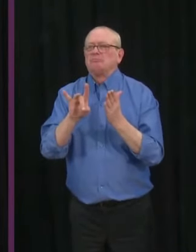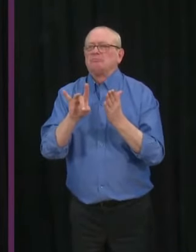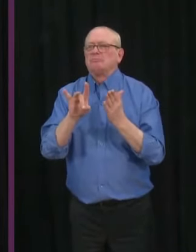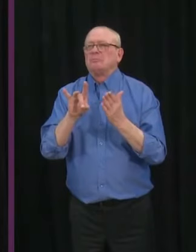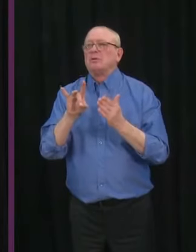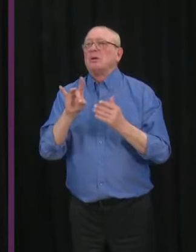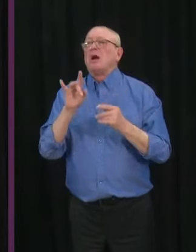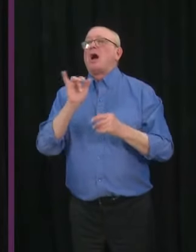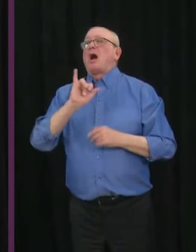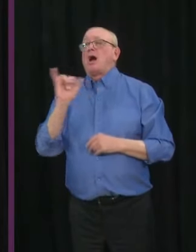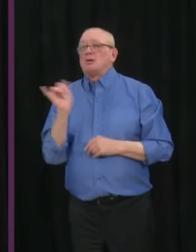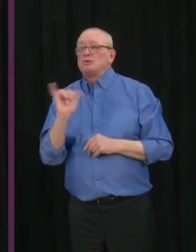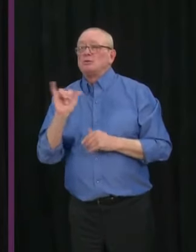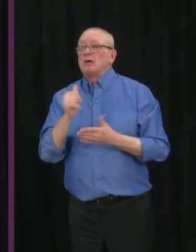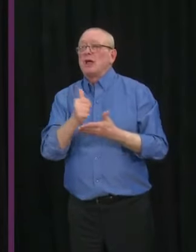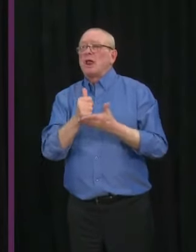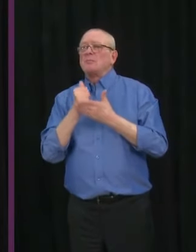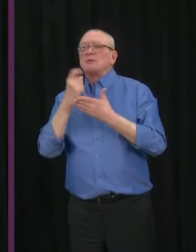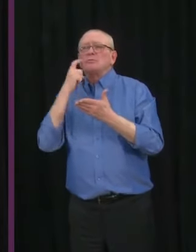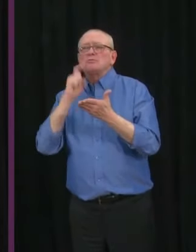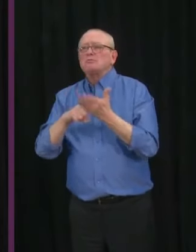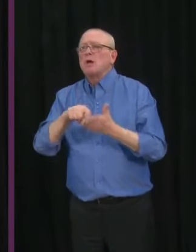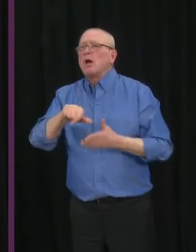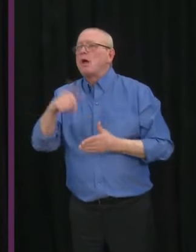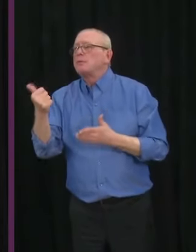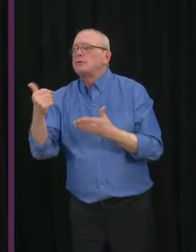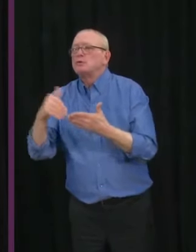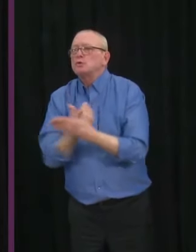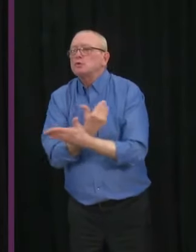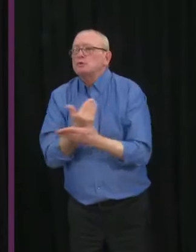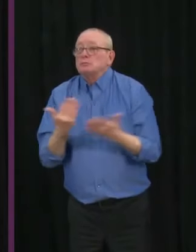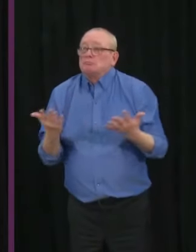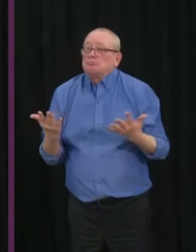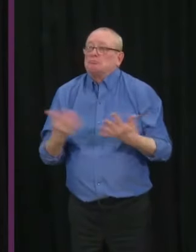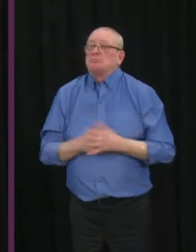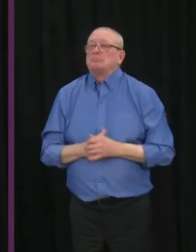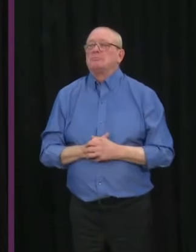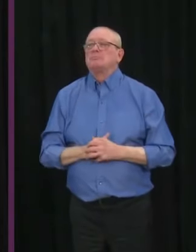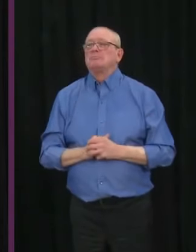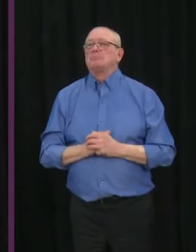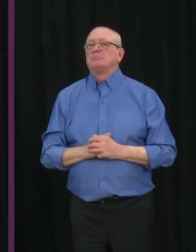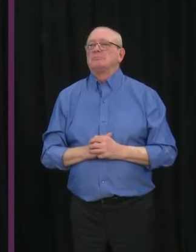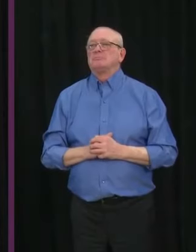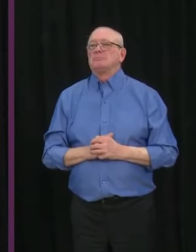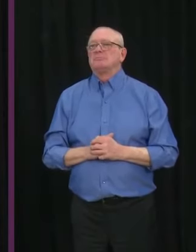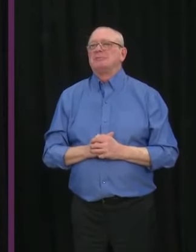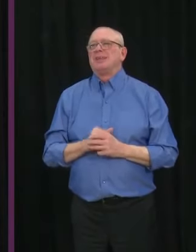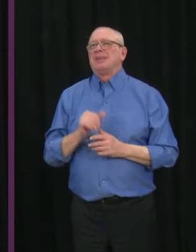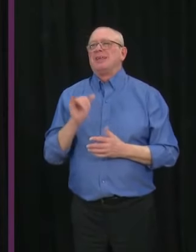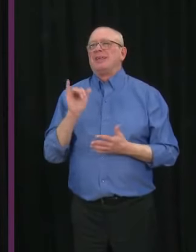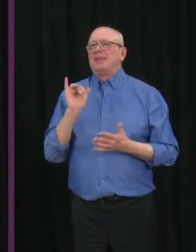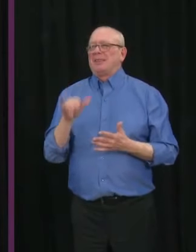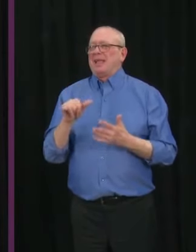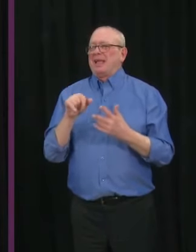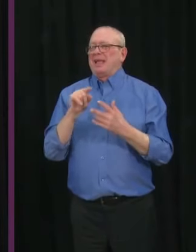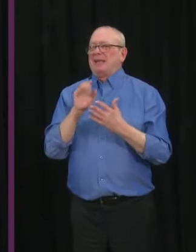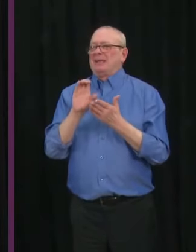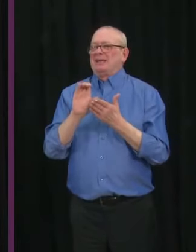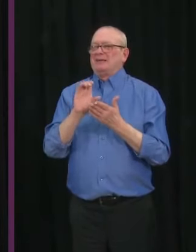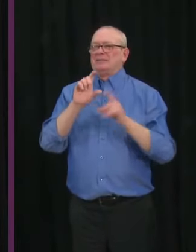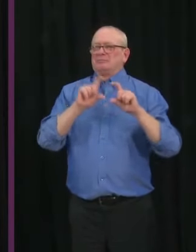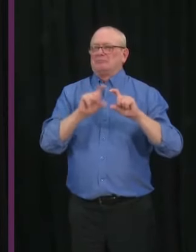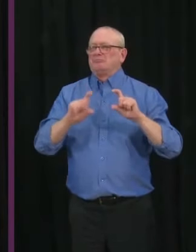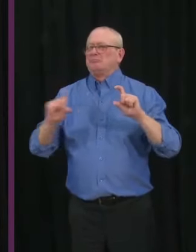that we're seeing come to pass in some of the virus that is in Alberta. And so that's been done since the beginning of the